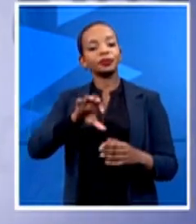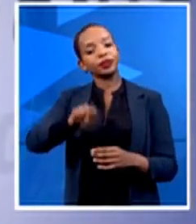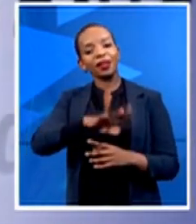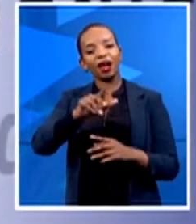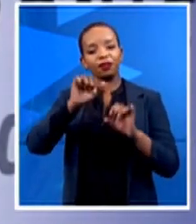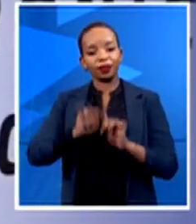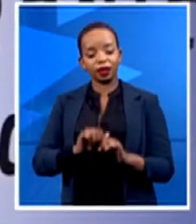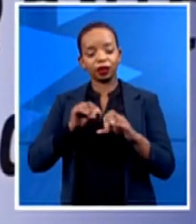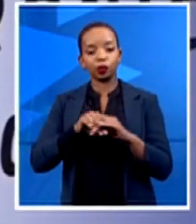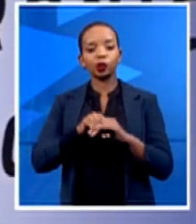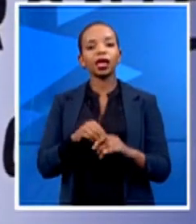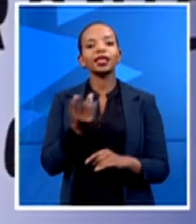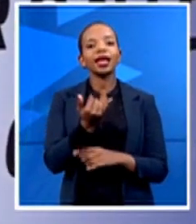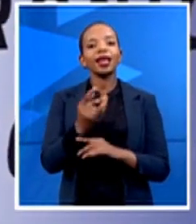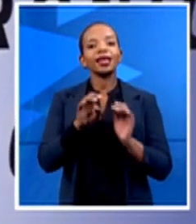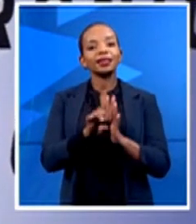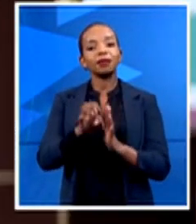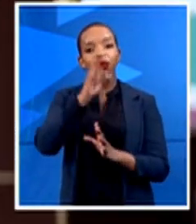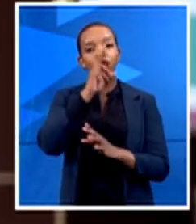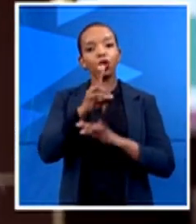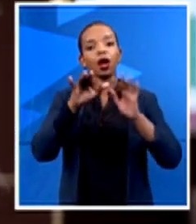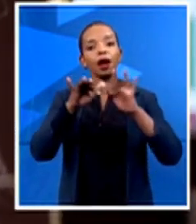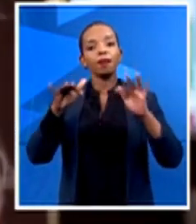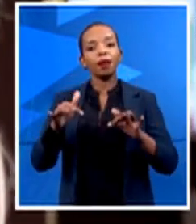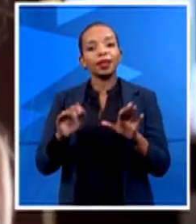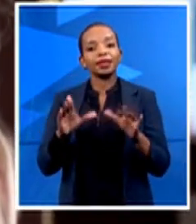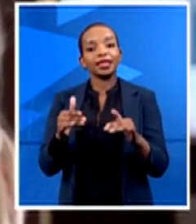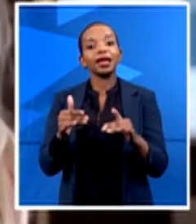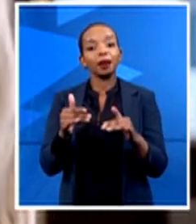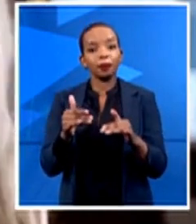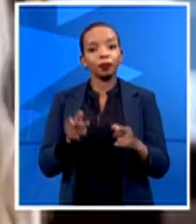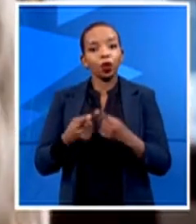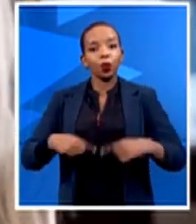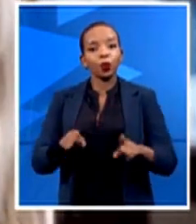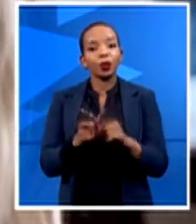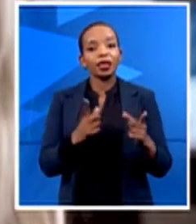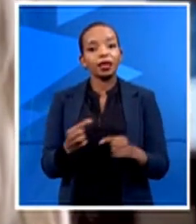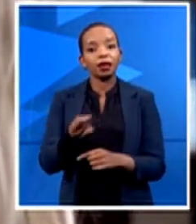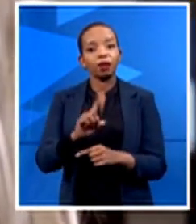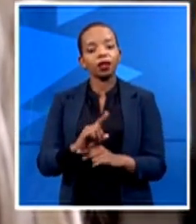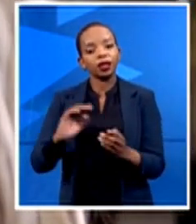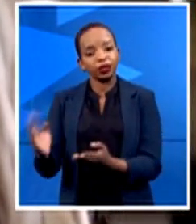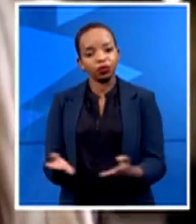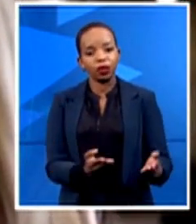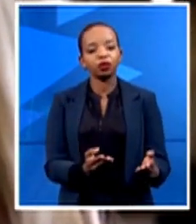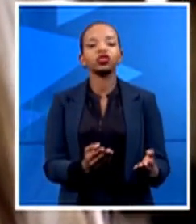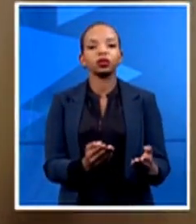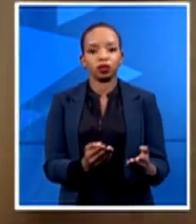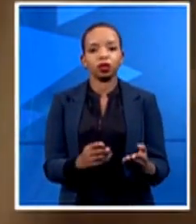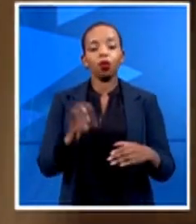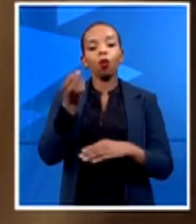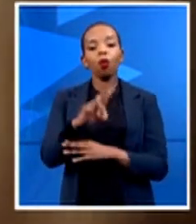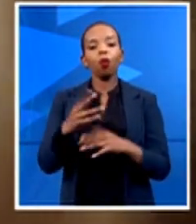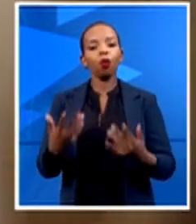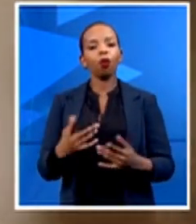we have driven the introduction or at least use thereof of queue management system to ensure